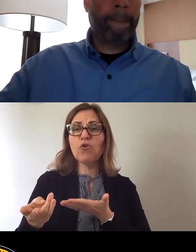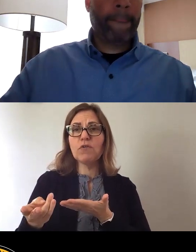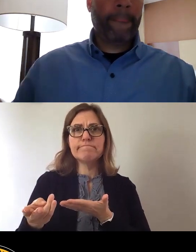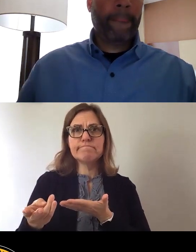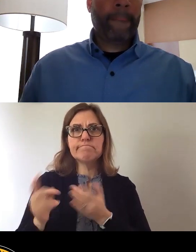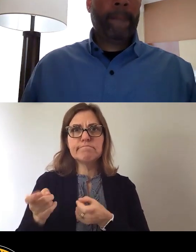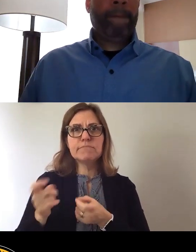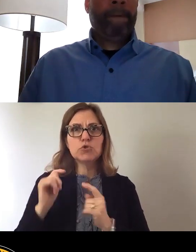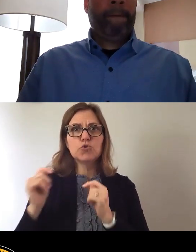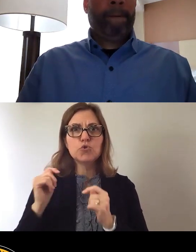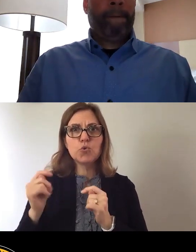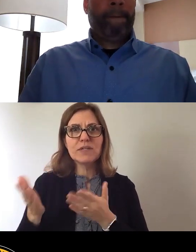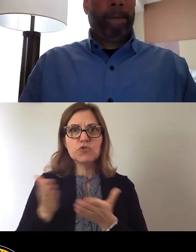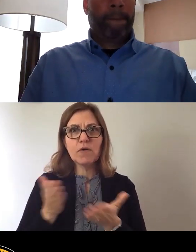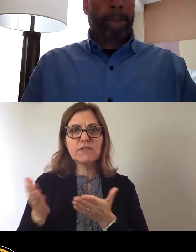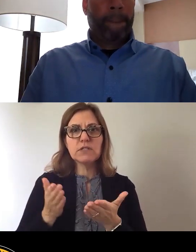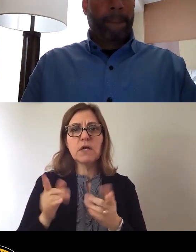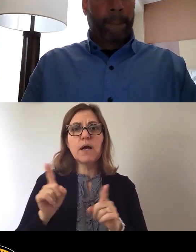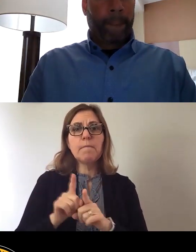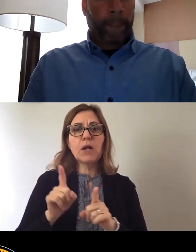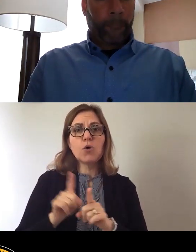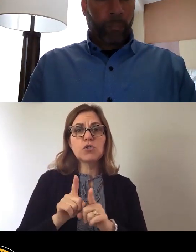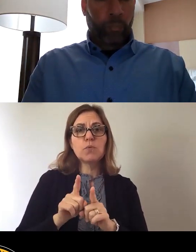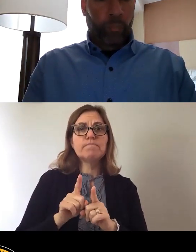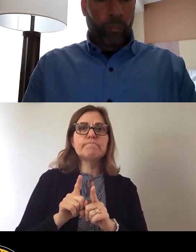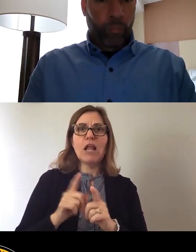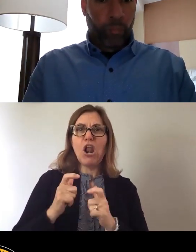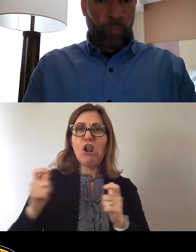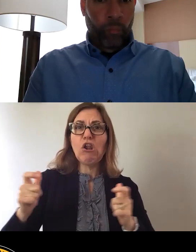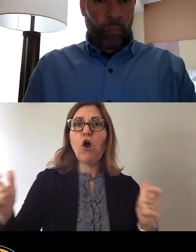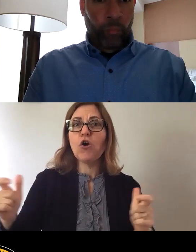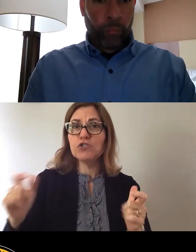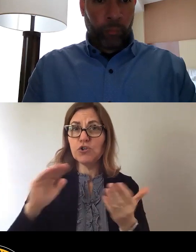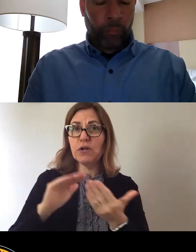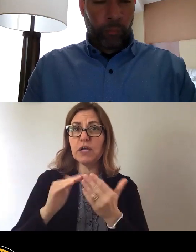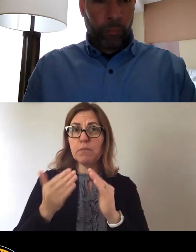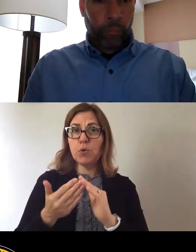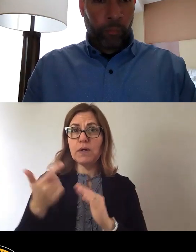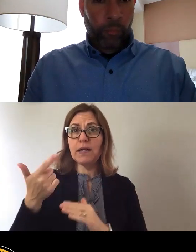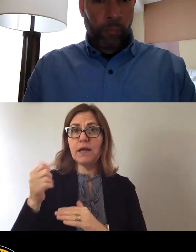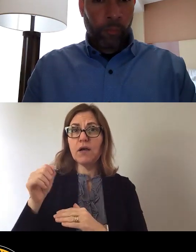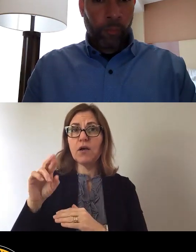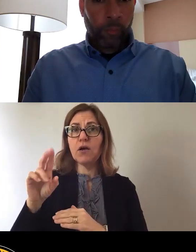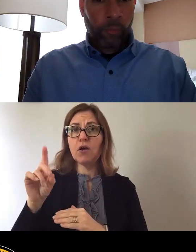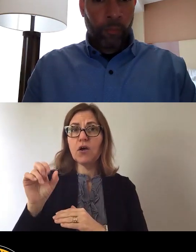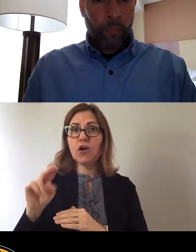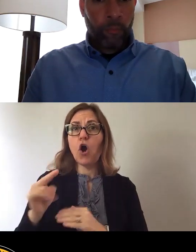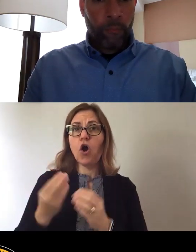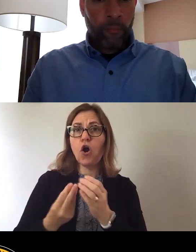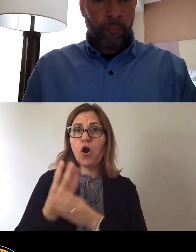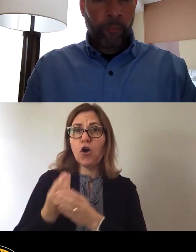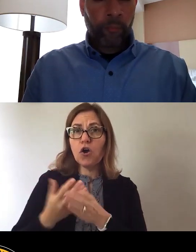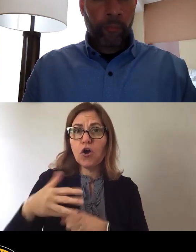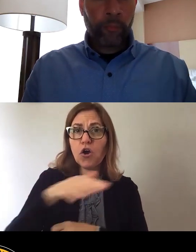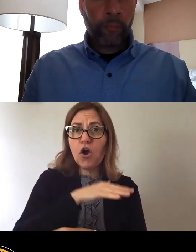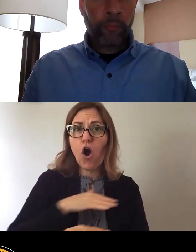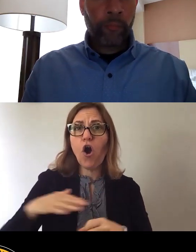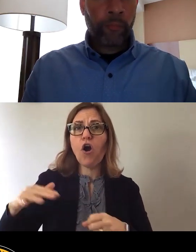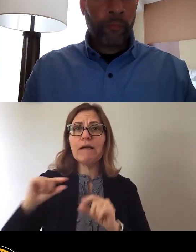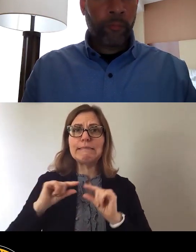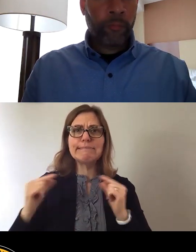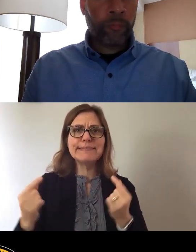community gardens, larger community gardens that teach the youth how to farm.